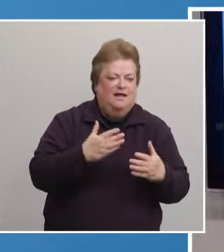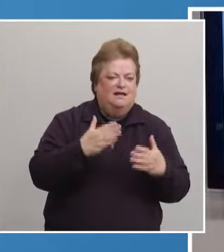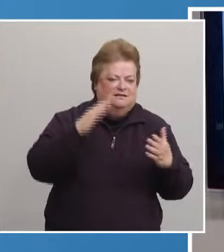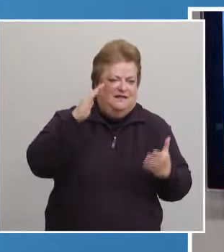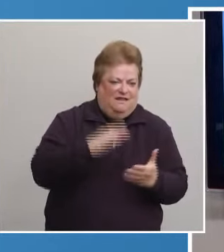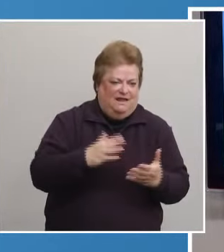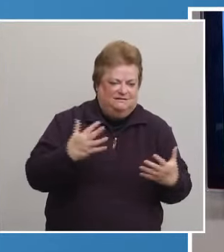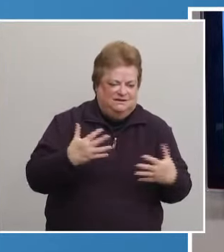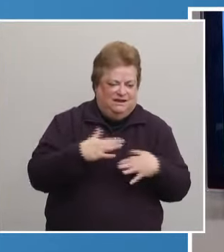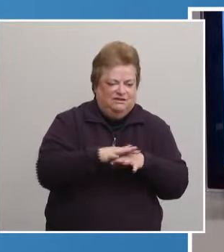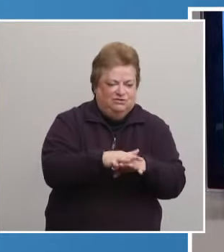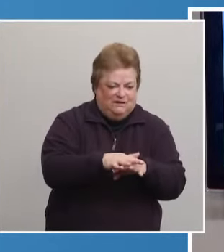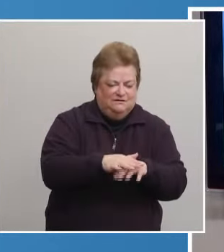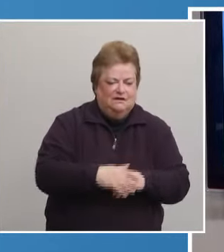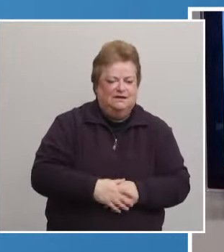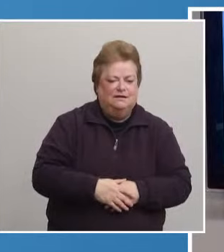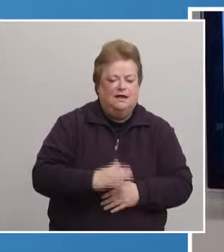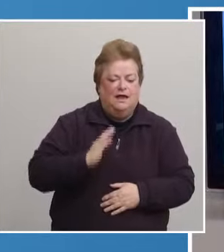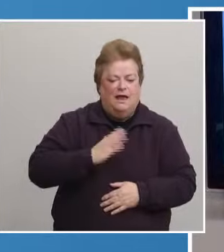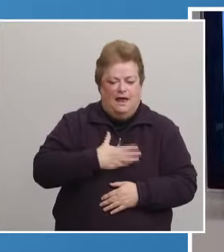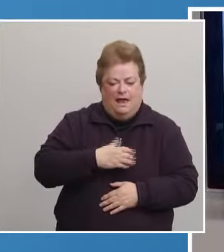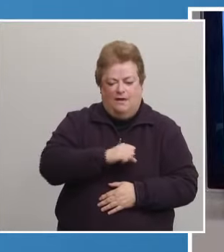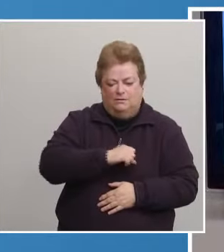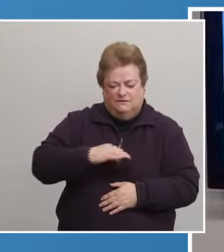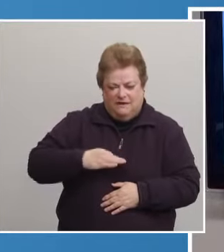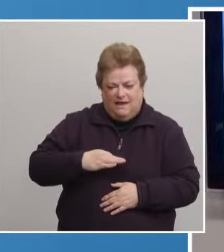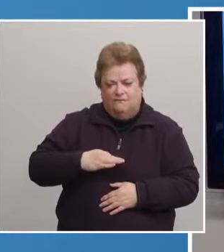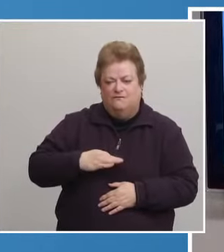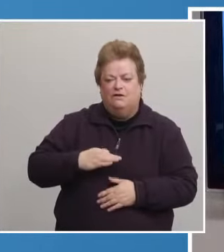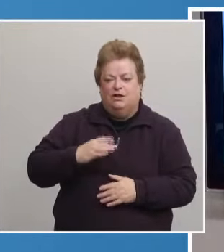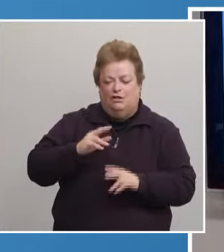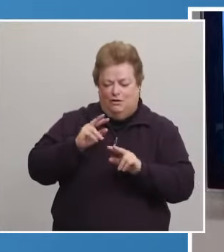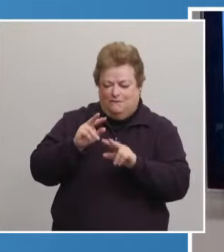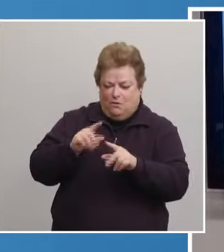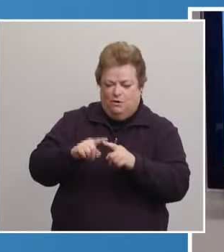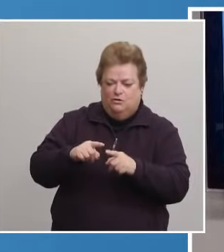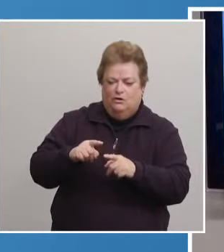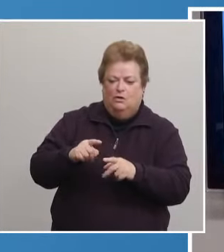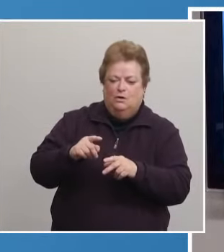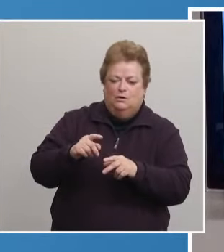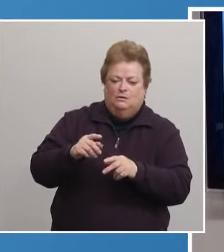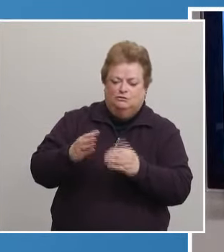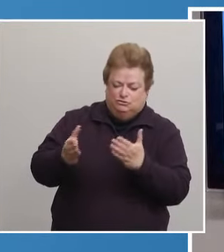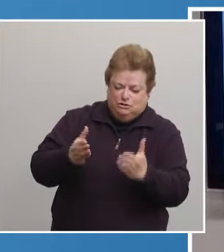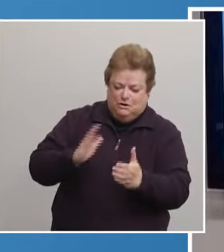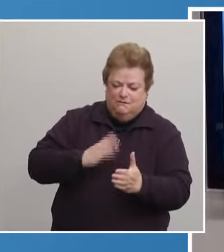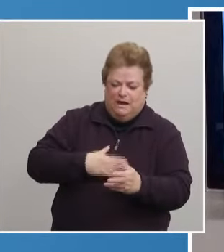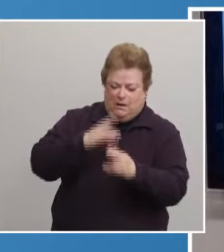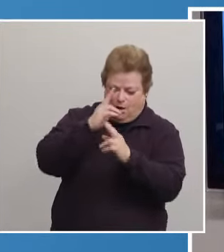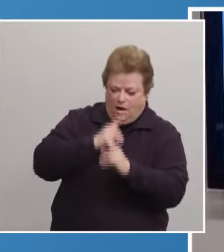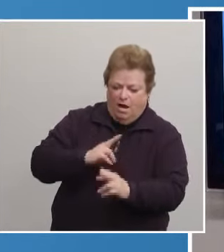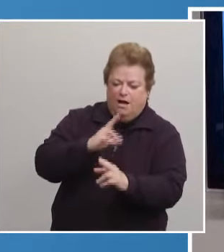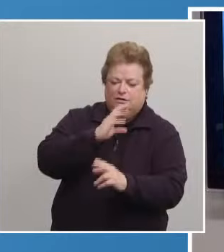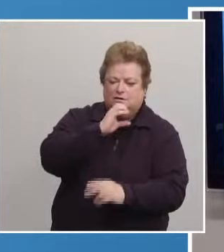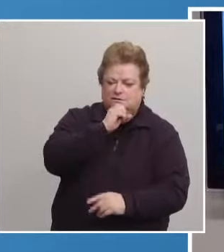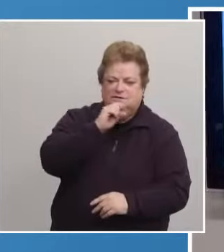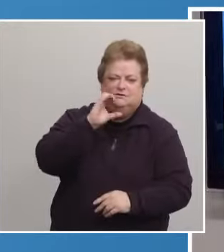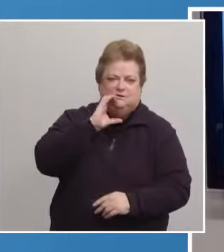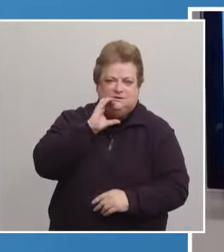Our staff and I look forward to serving our honored seniors and again, we're honored to be part of the process. Thank you.